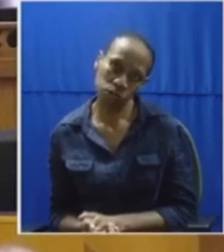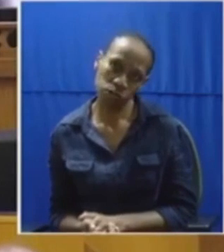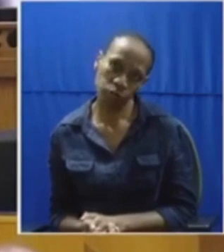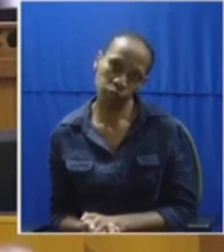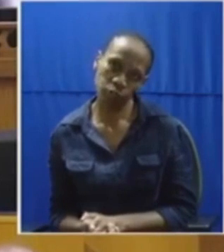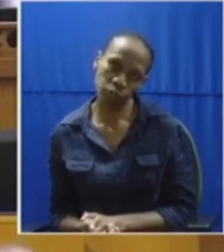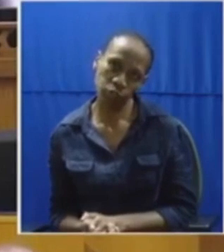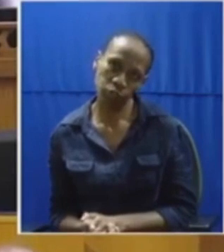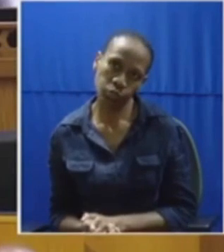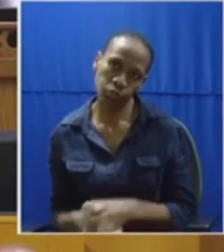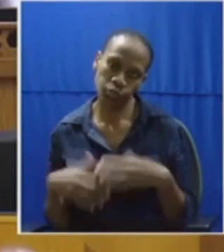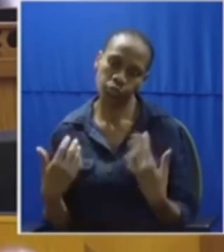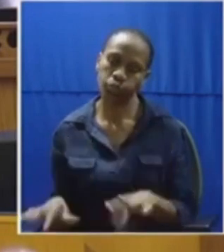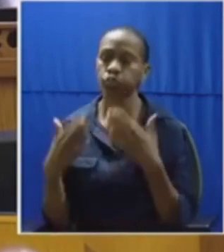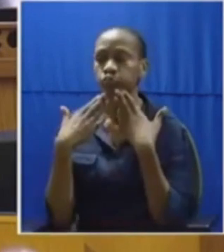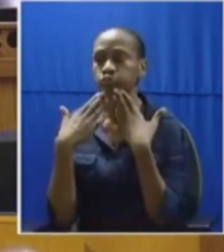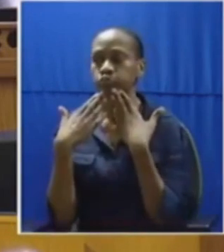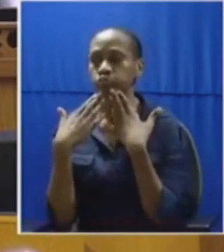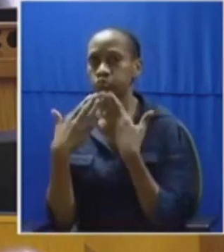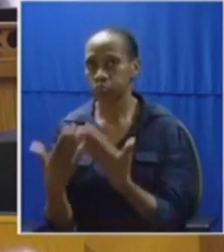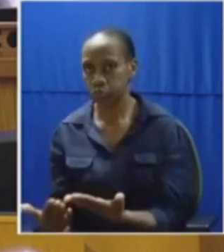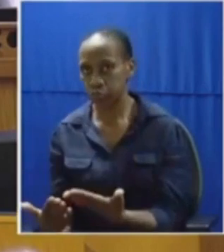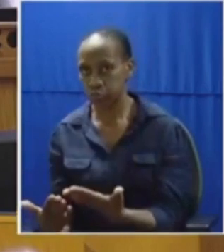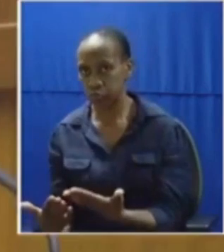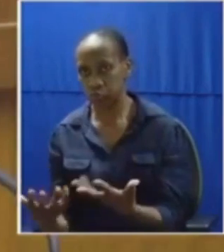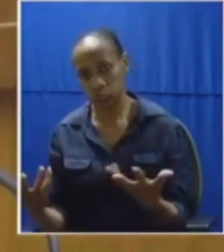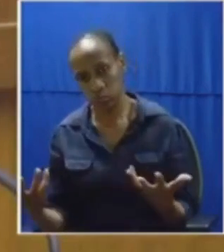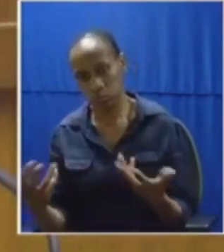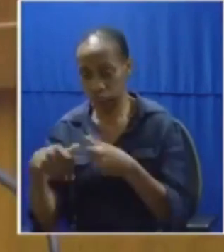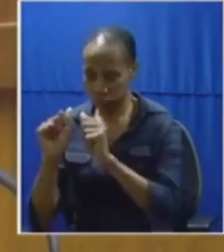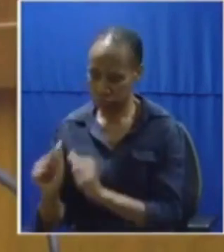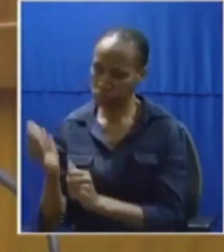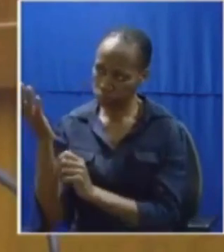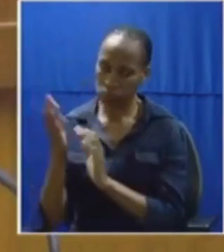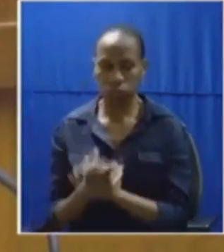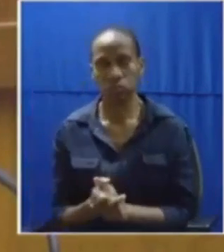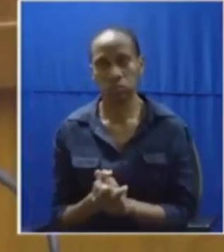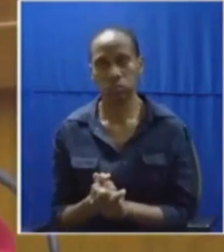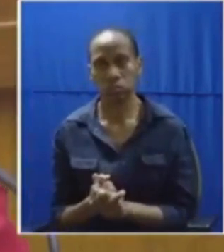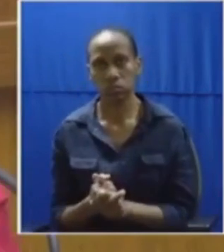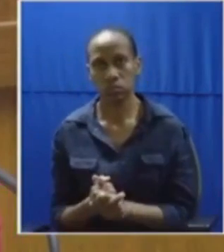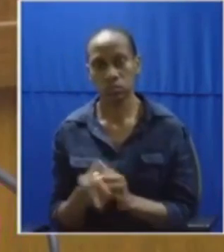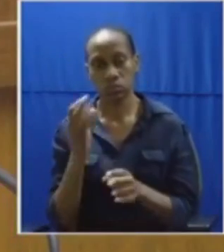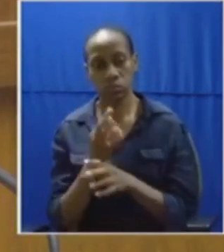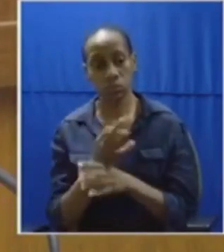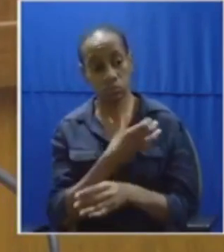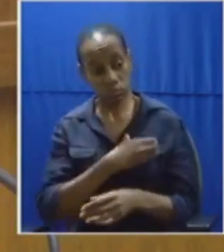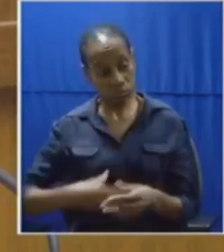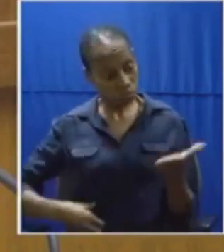Thank you very much Chaperson, Mr. President,